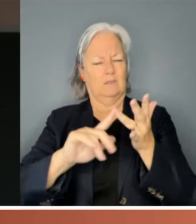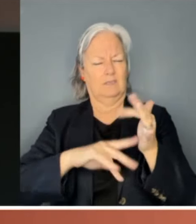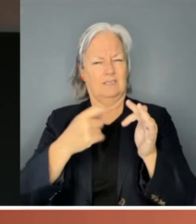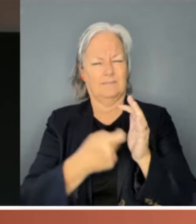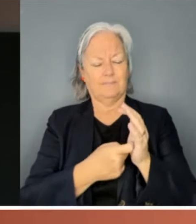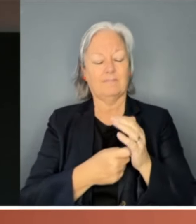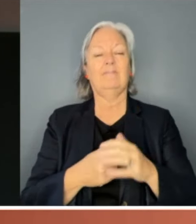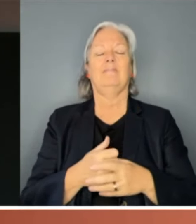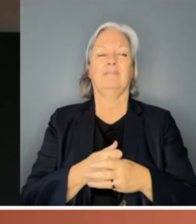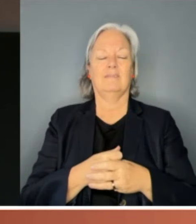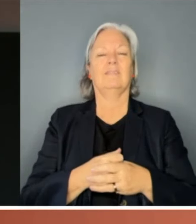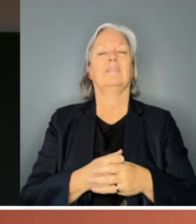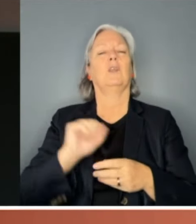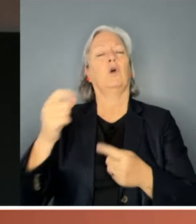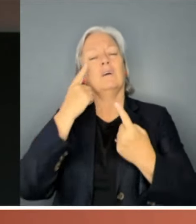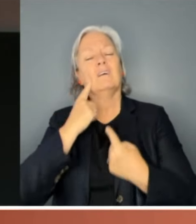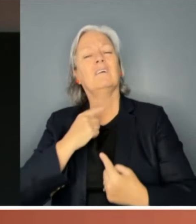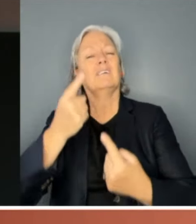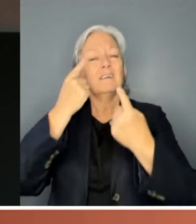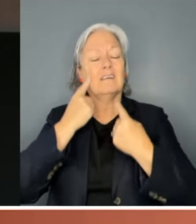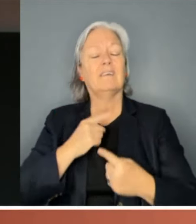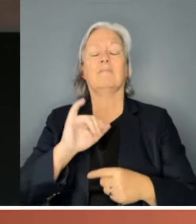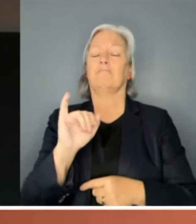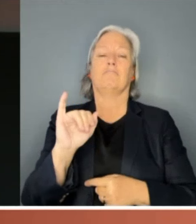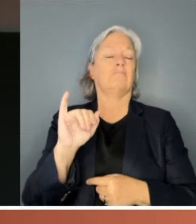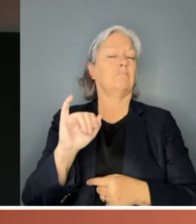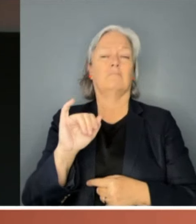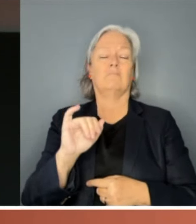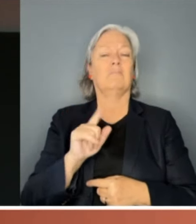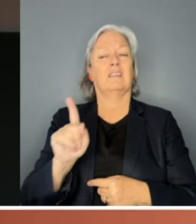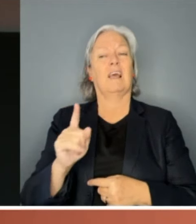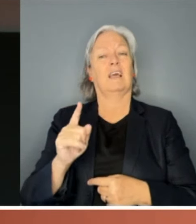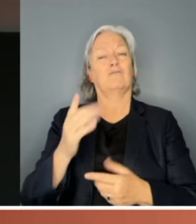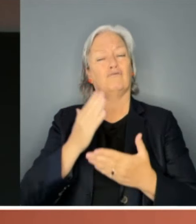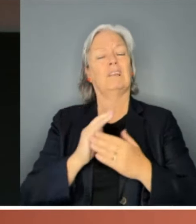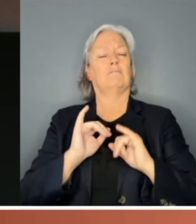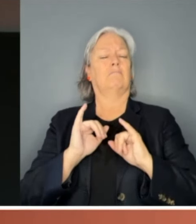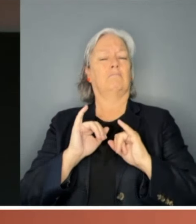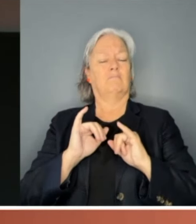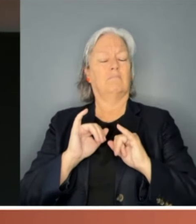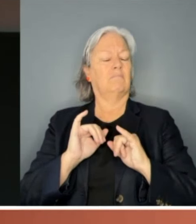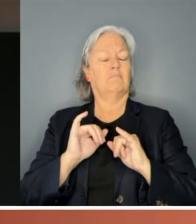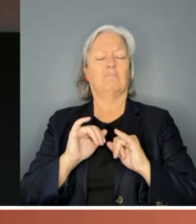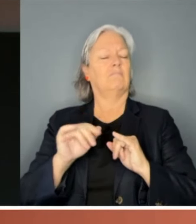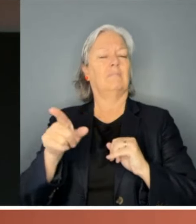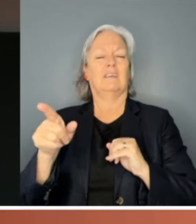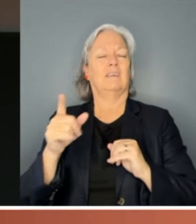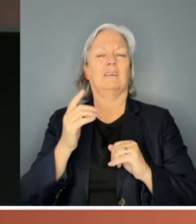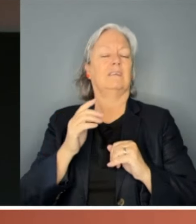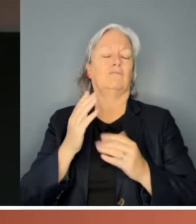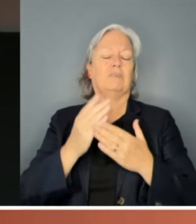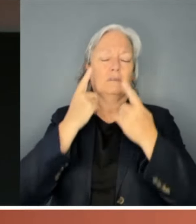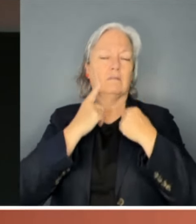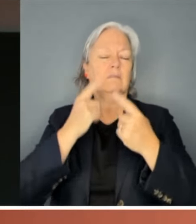and her flood of tears meant this distraught and lonely woman needed a box of them. For a short moment in 2016,